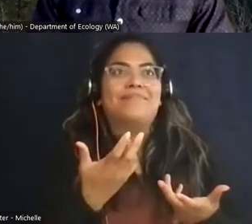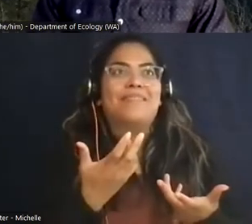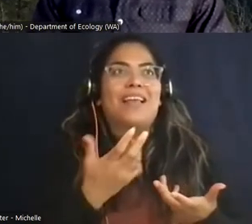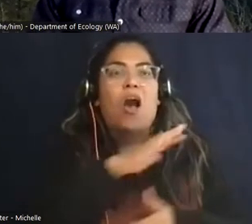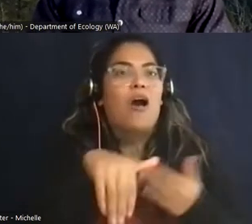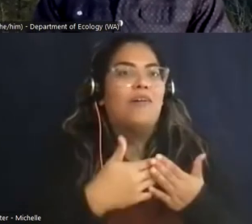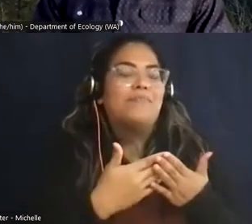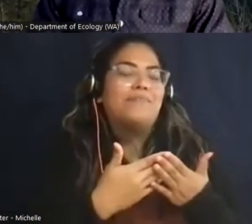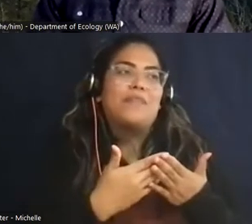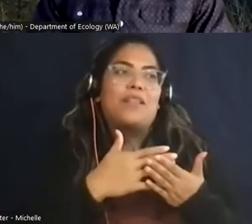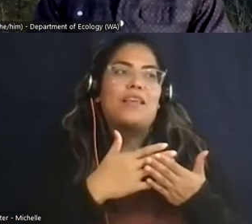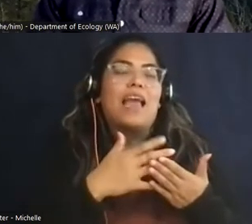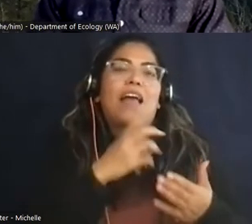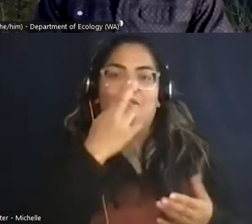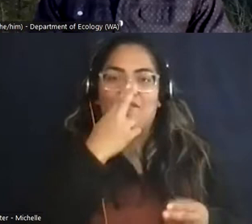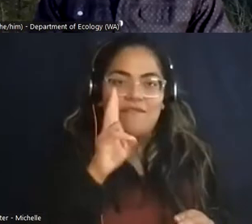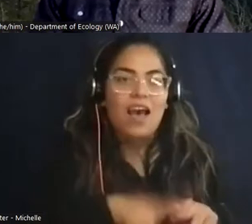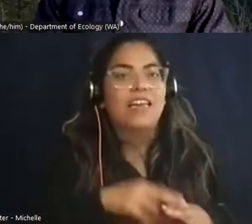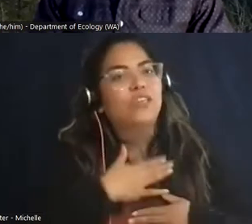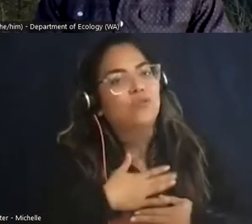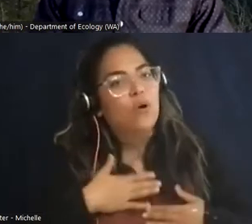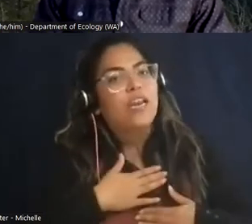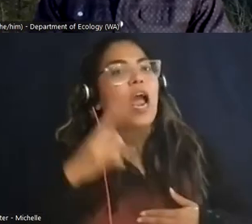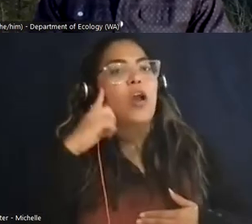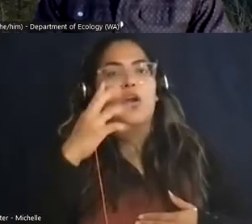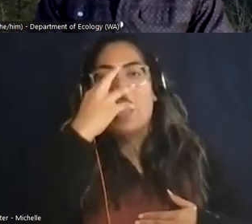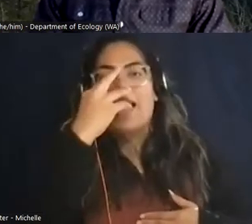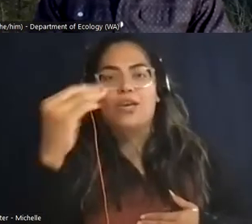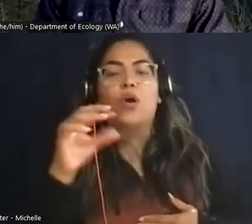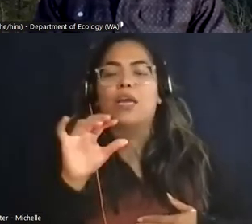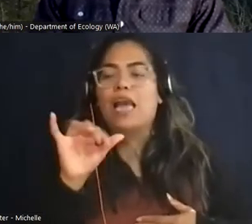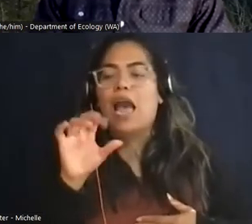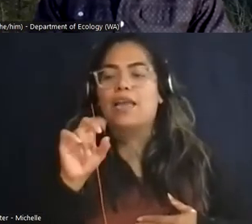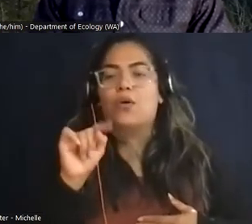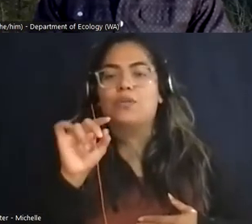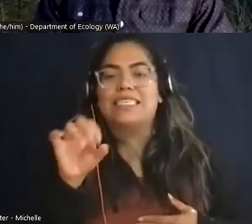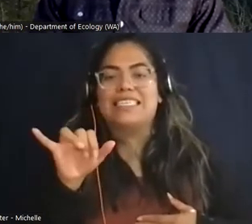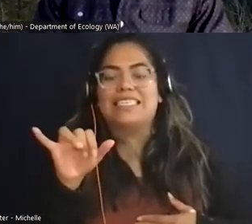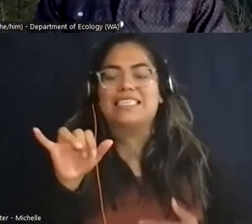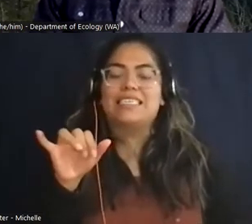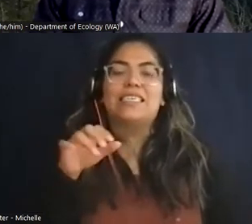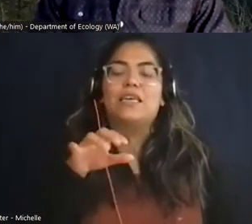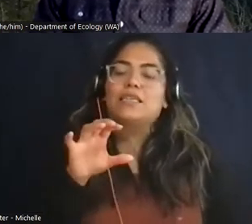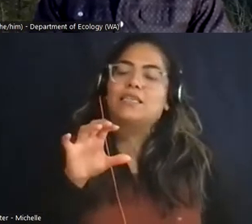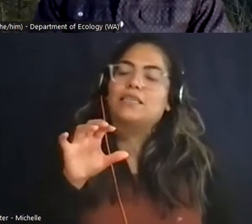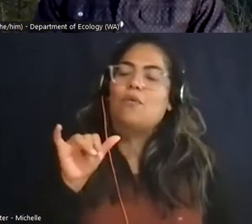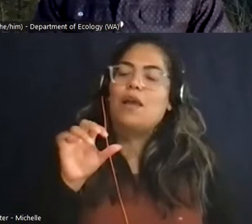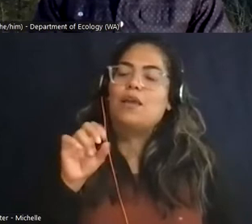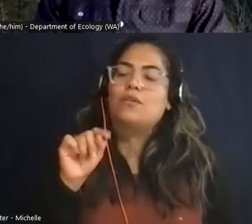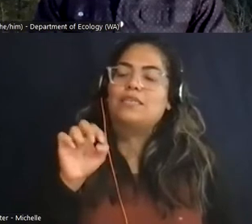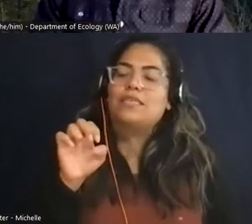through our campsite just the first time um heard owls and since city of rocks is considered a dark city